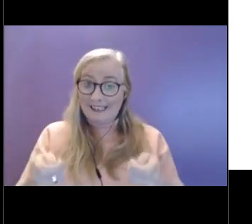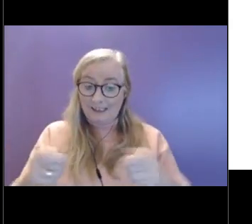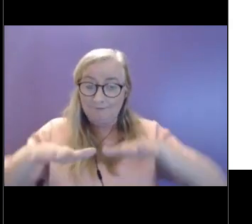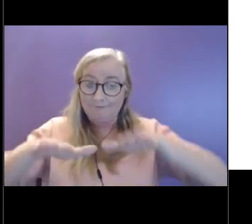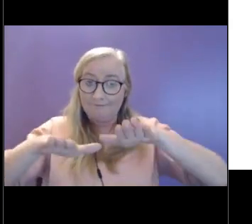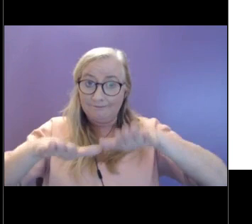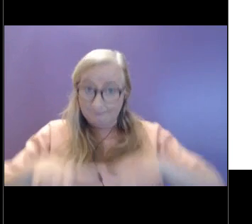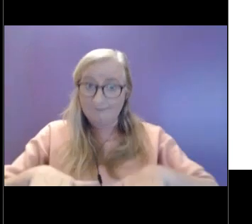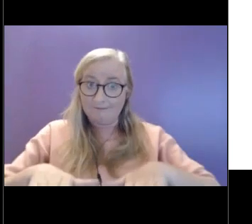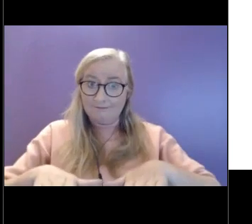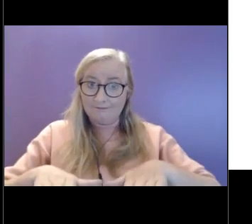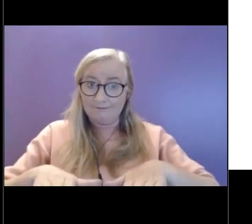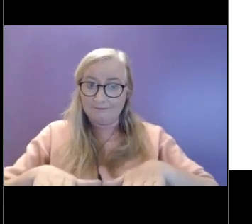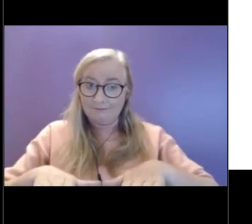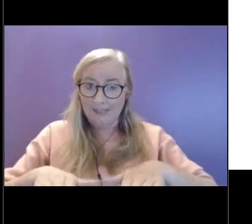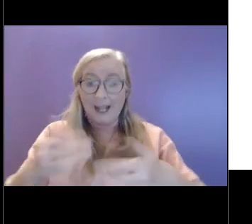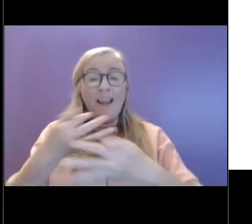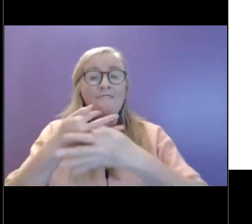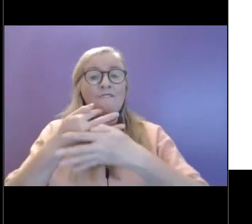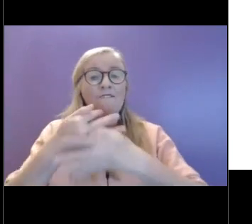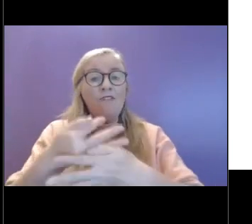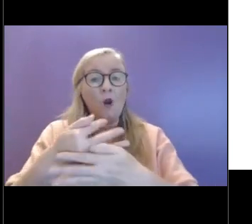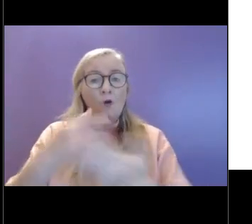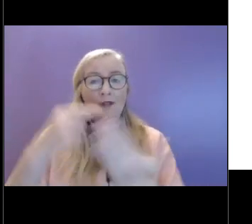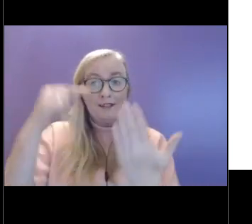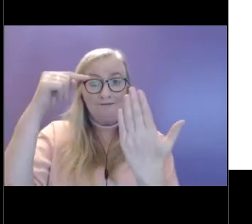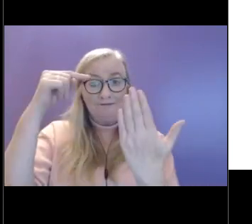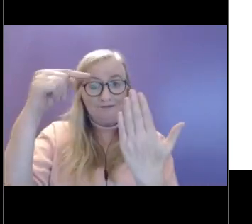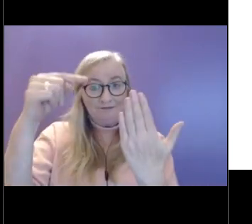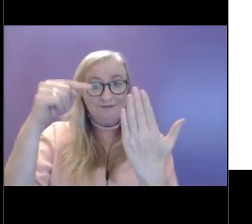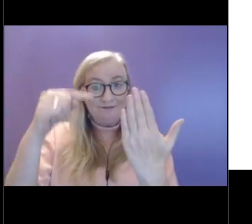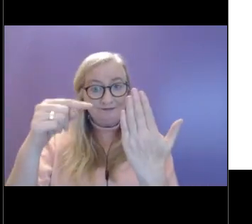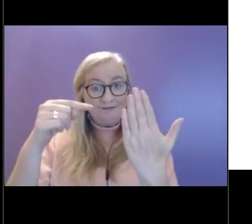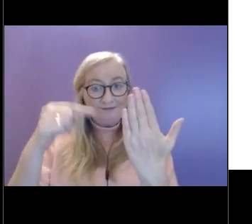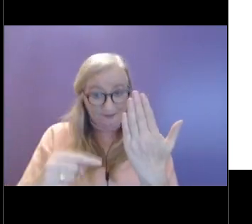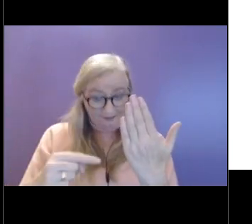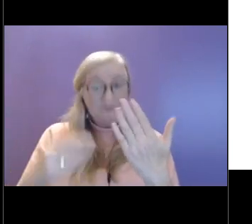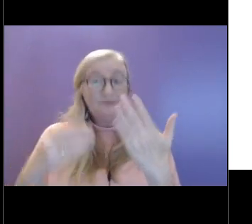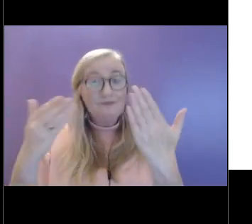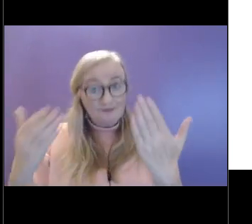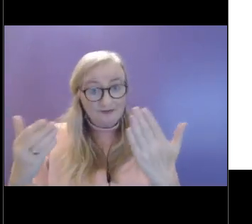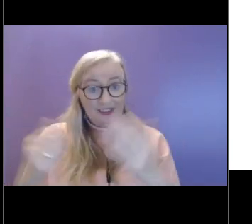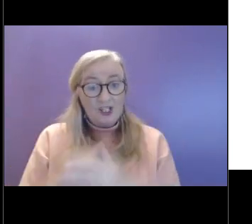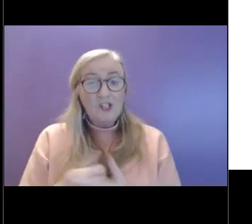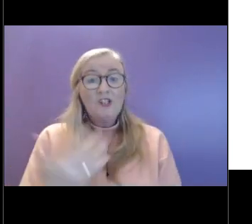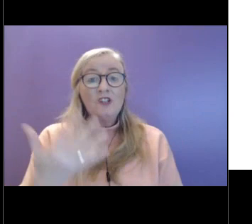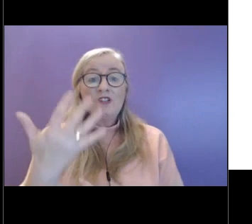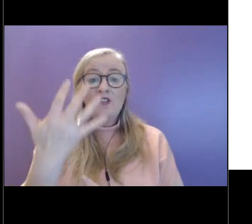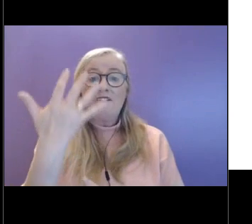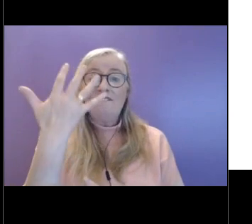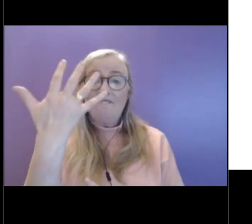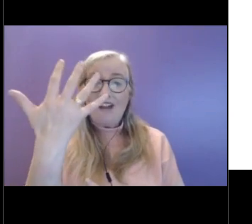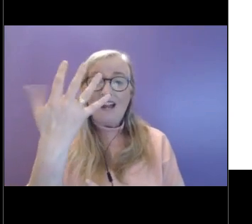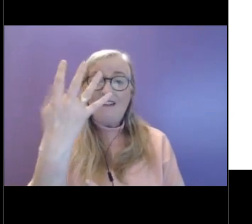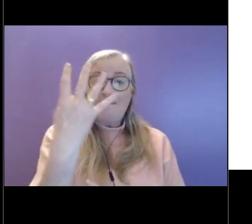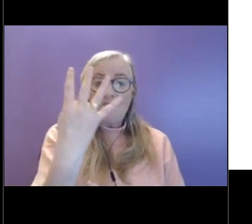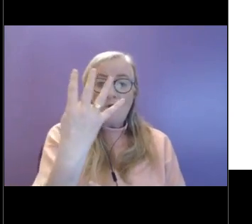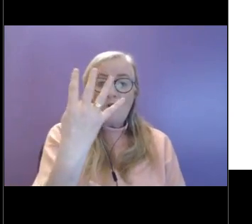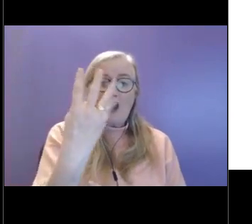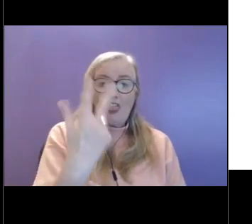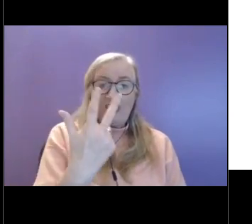And perhaps follow the instructions through as I read them out. So this is a 5-4-3-2-1 grounding technique.